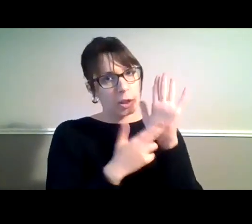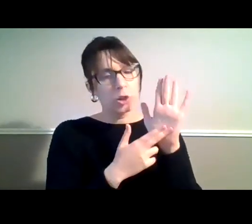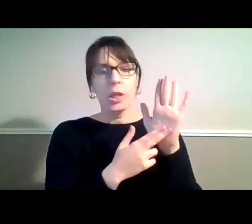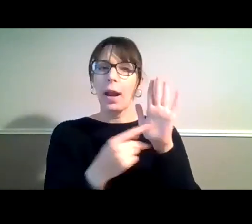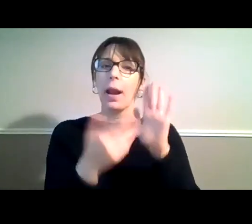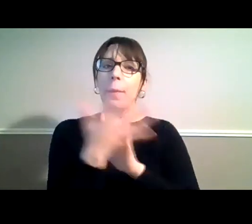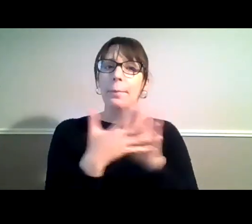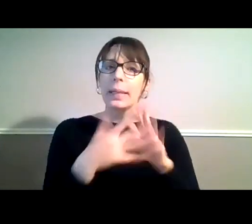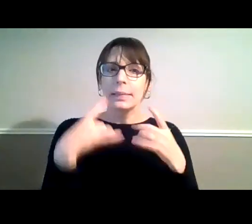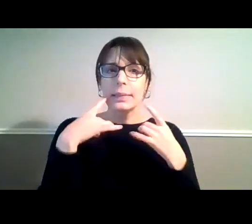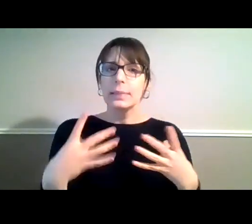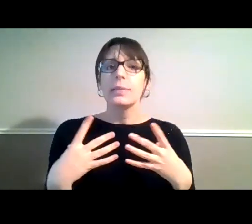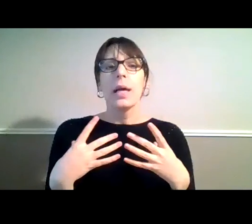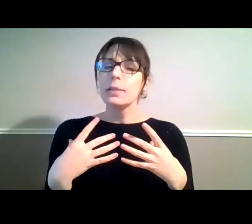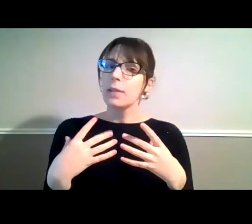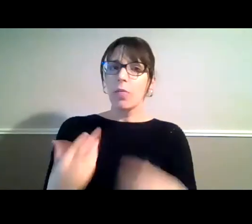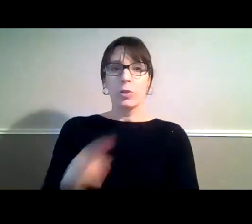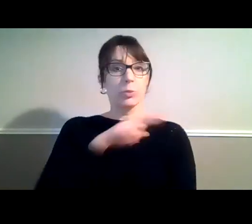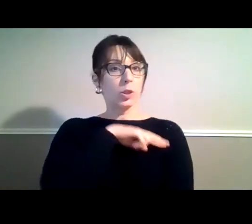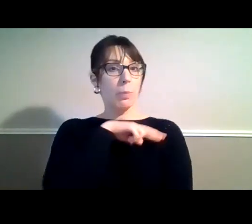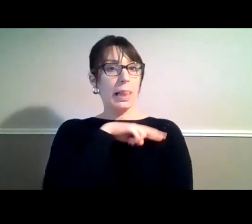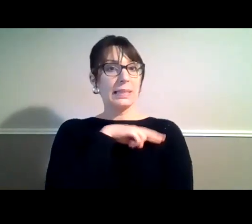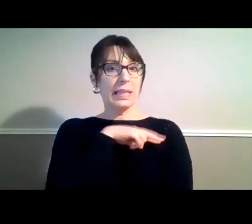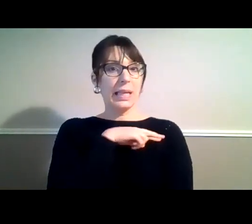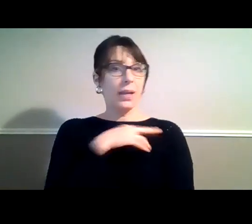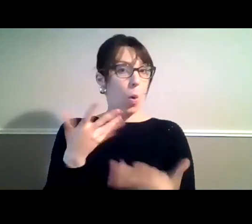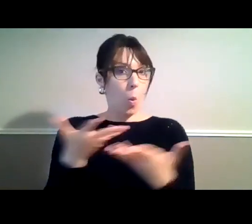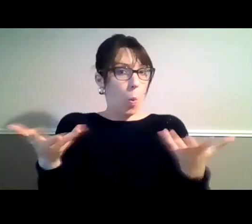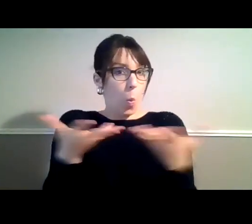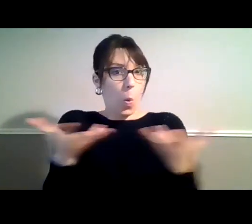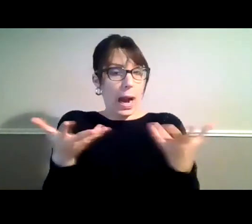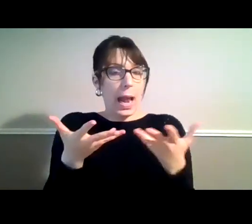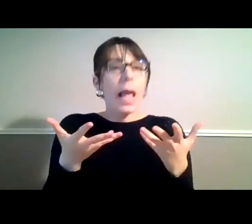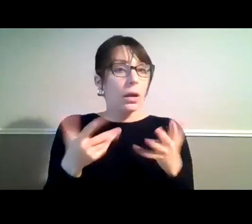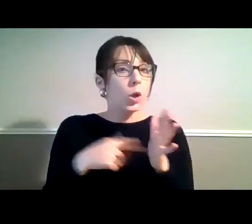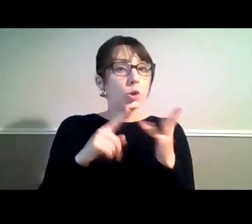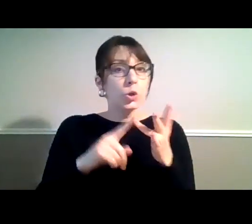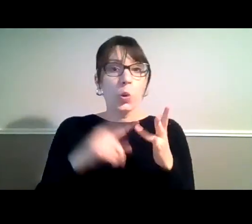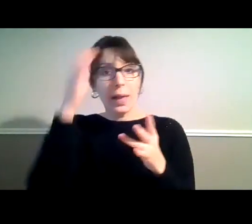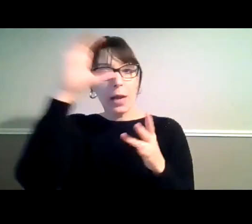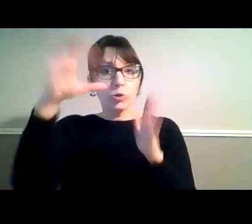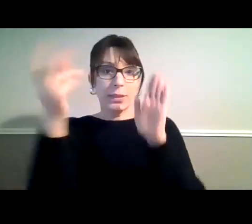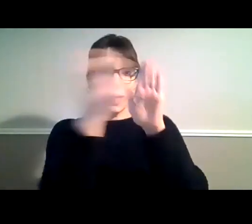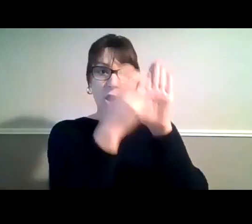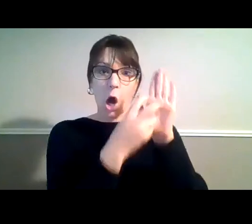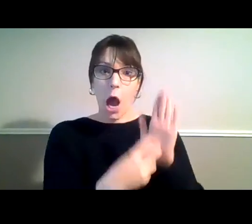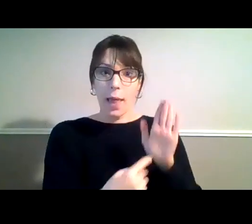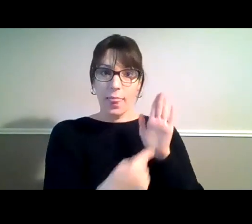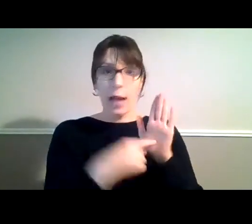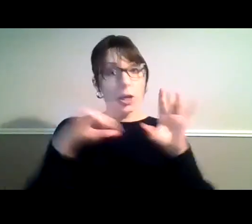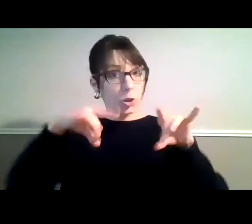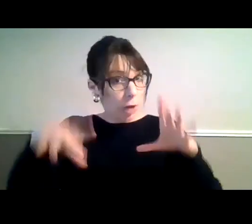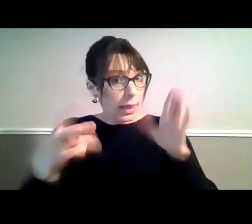states' parties, which are the countries that have signed the convention, and Australia is one of those countries.